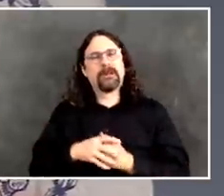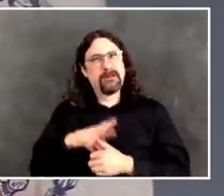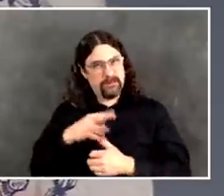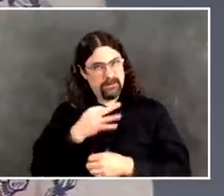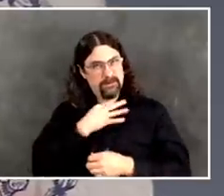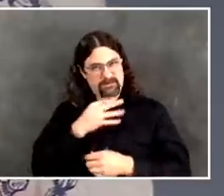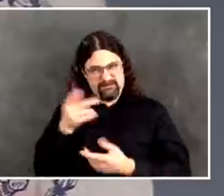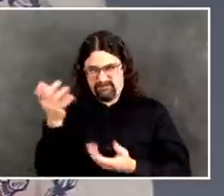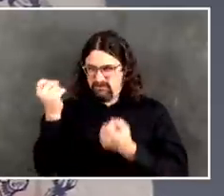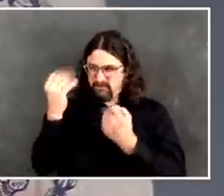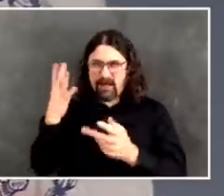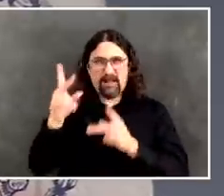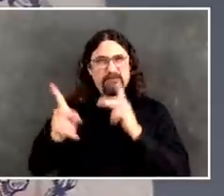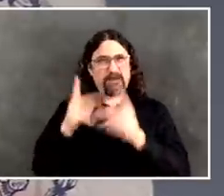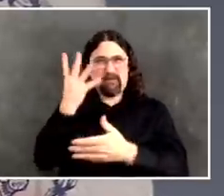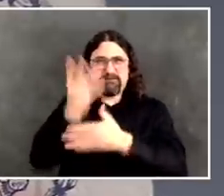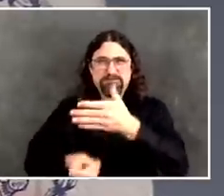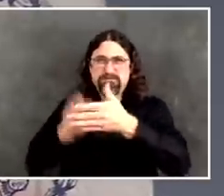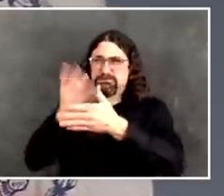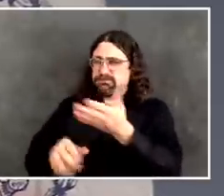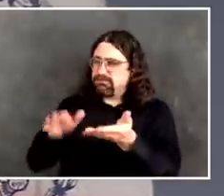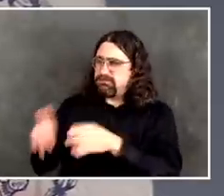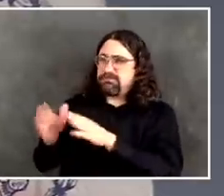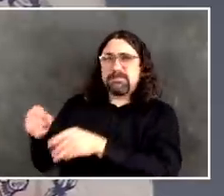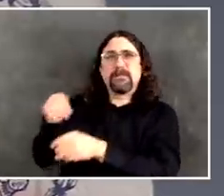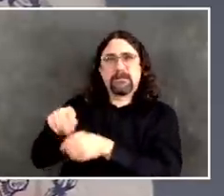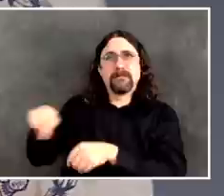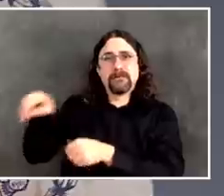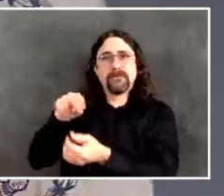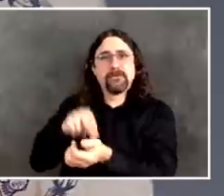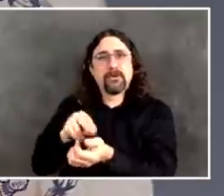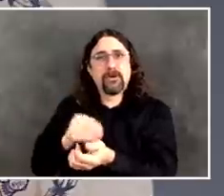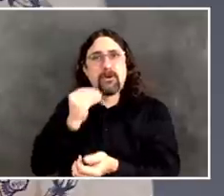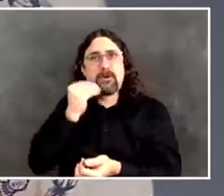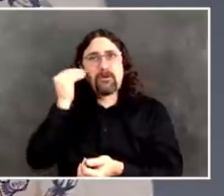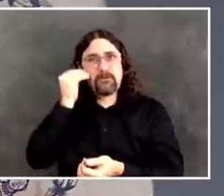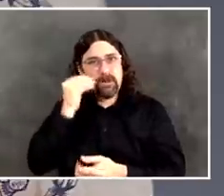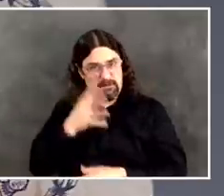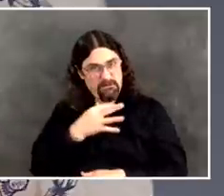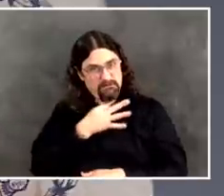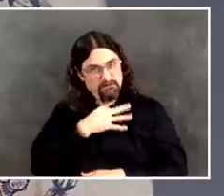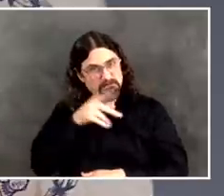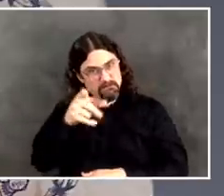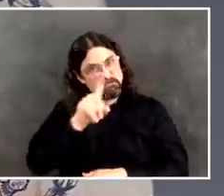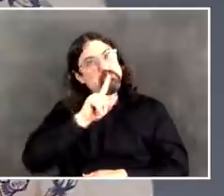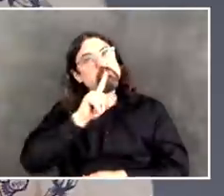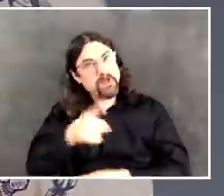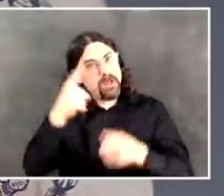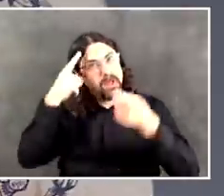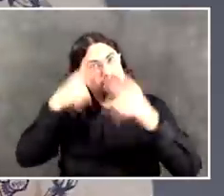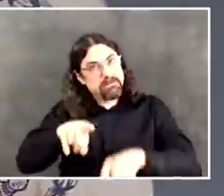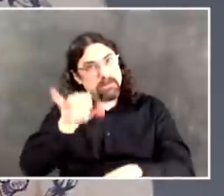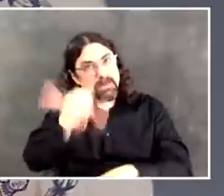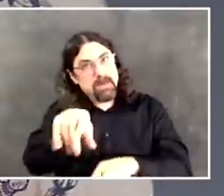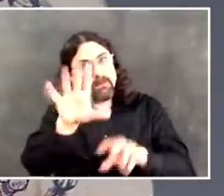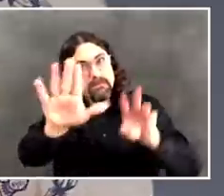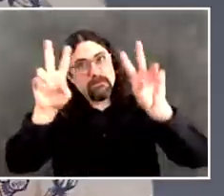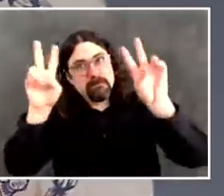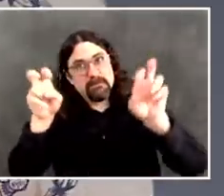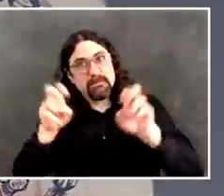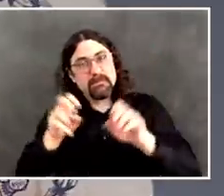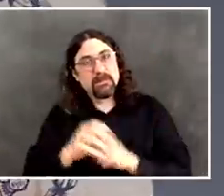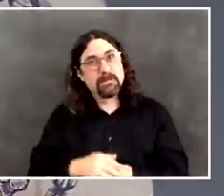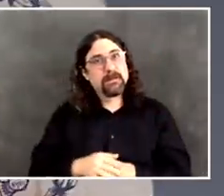go somewhere separate, like maybe in the hotels you've preserved for isolation and quarantine. And then for the